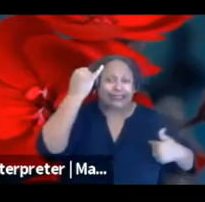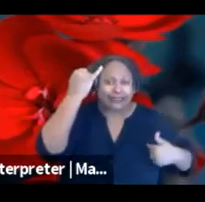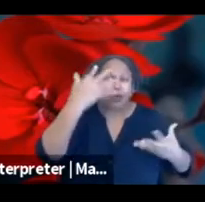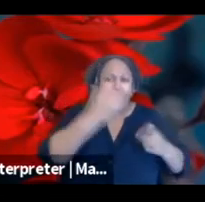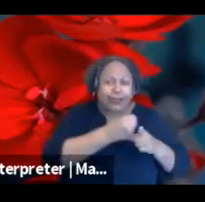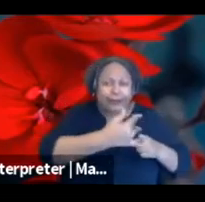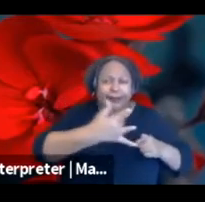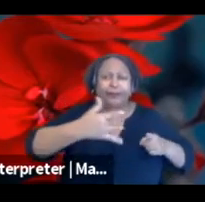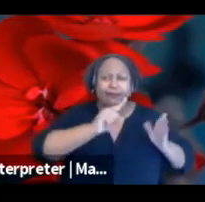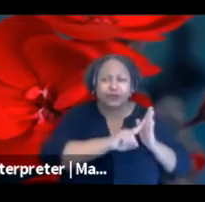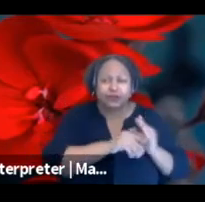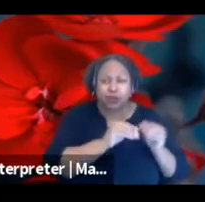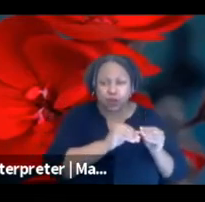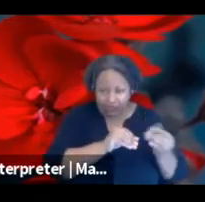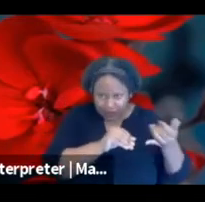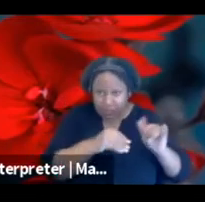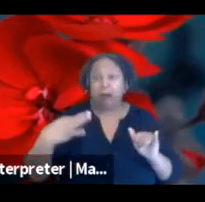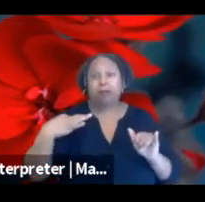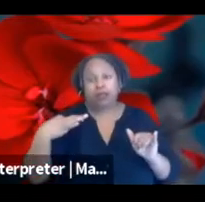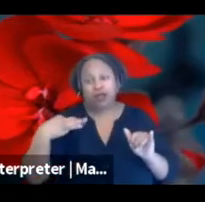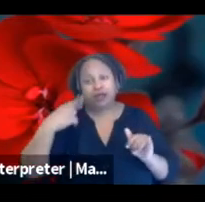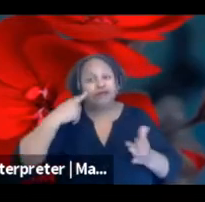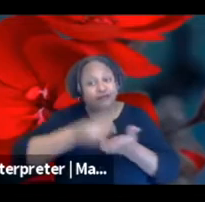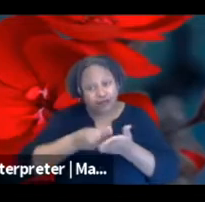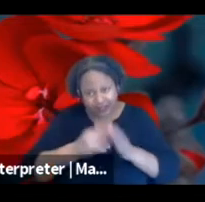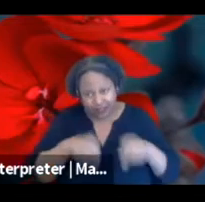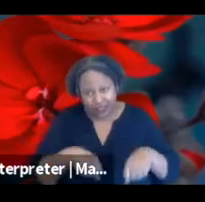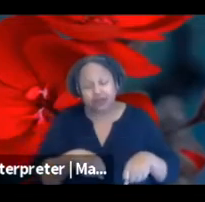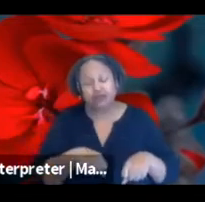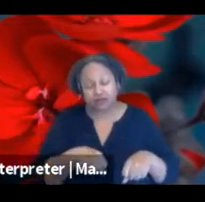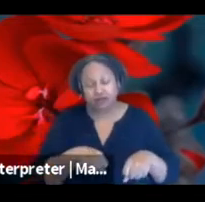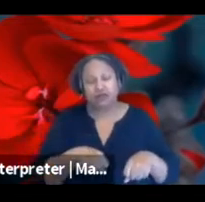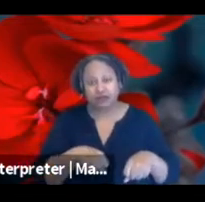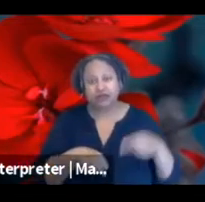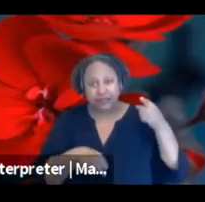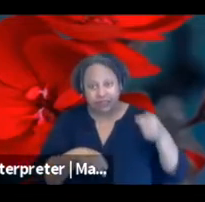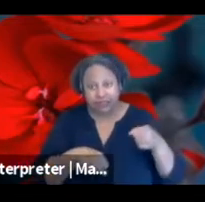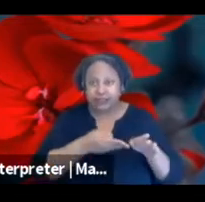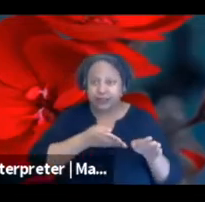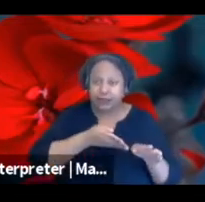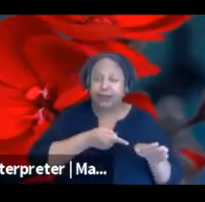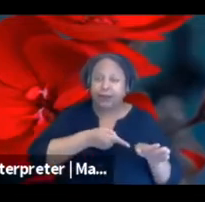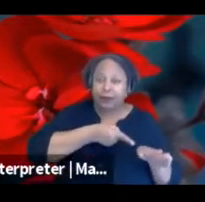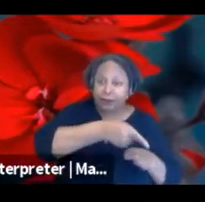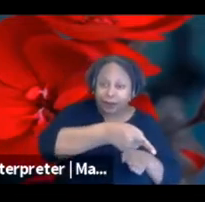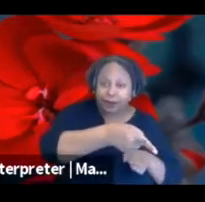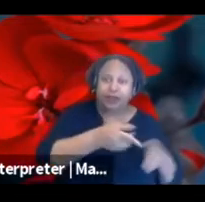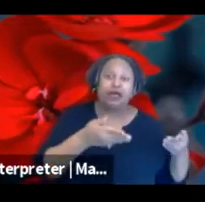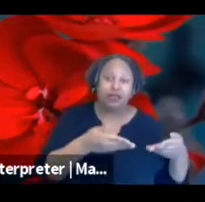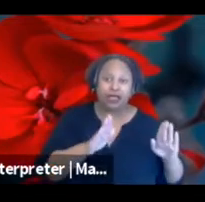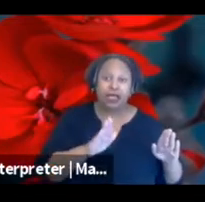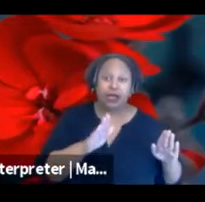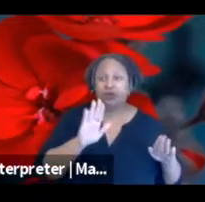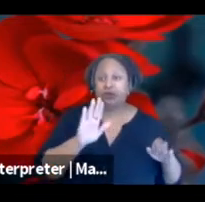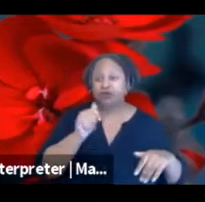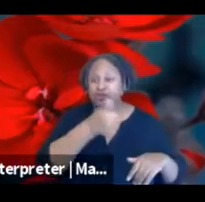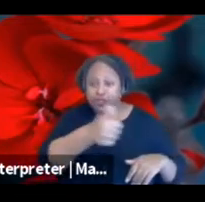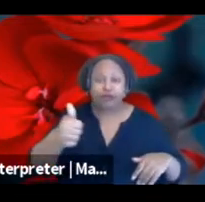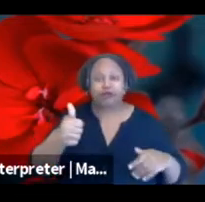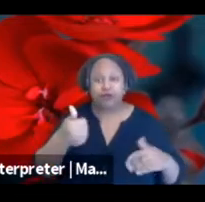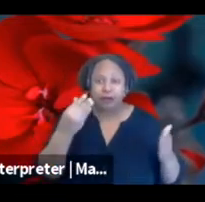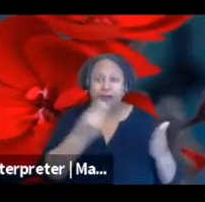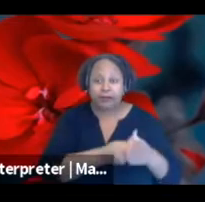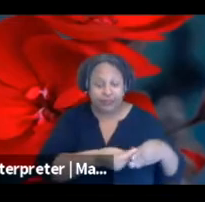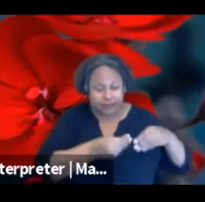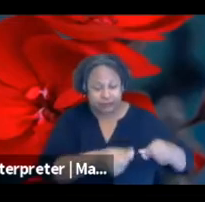explore it, this project component would give you the opportunity for that more exploratory phase of